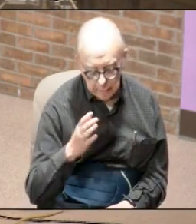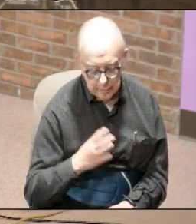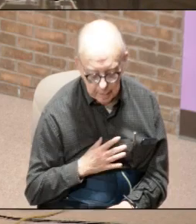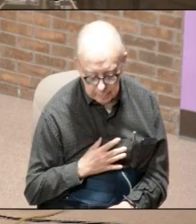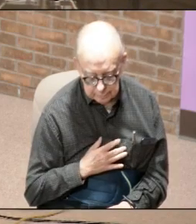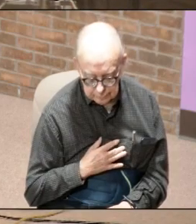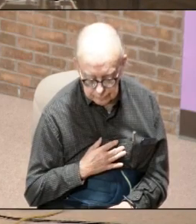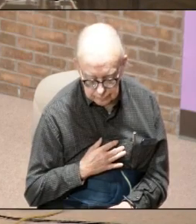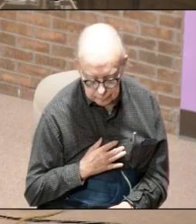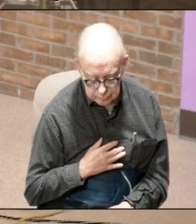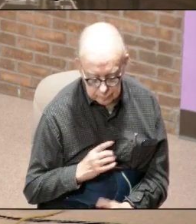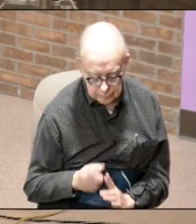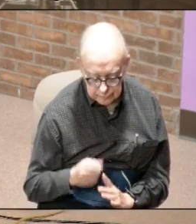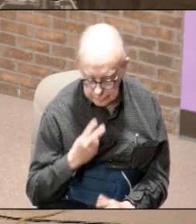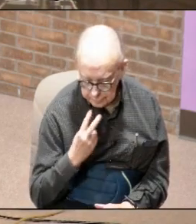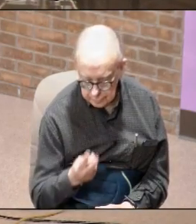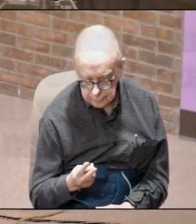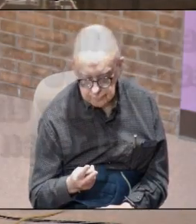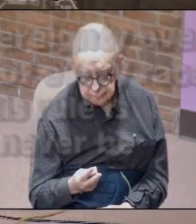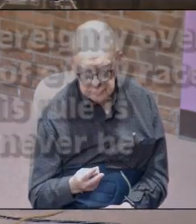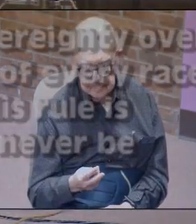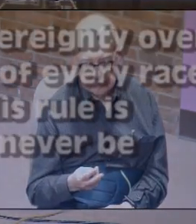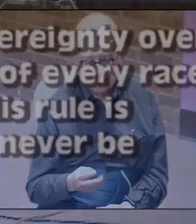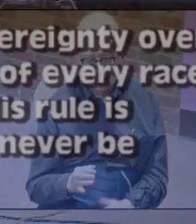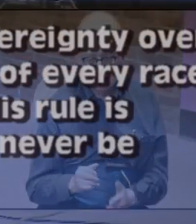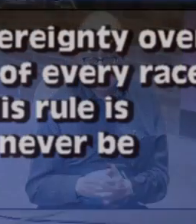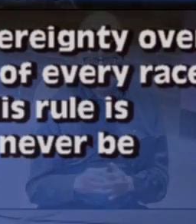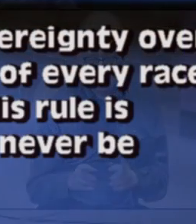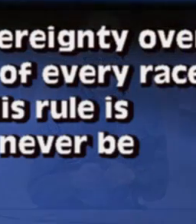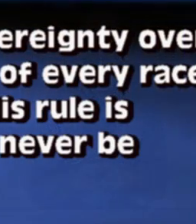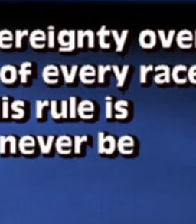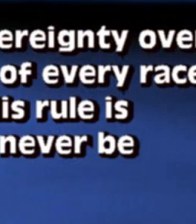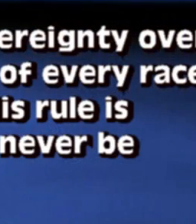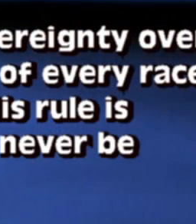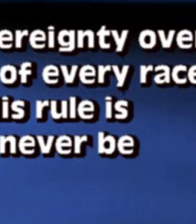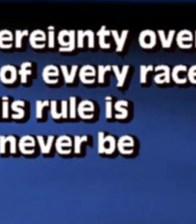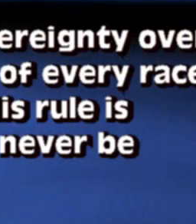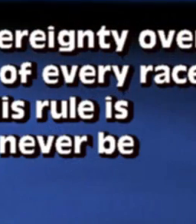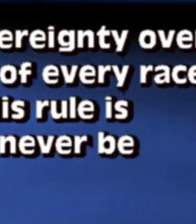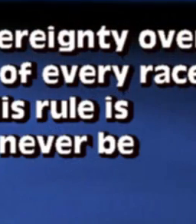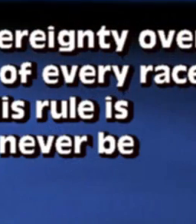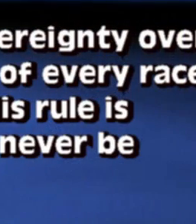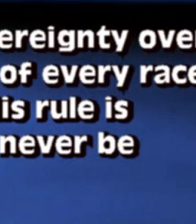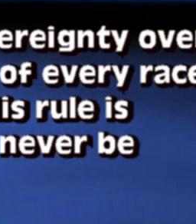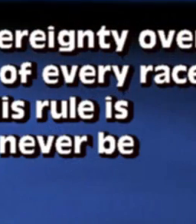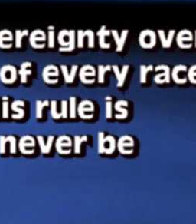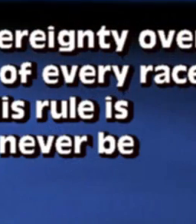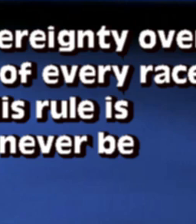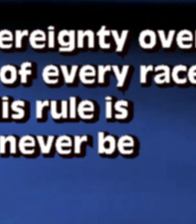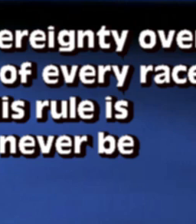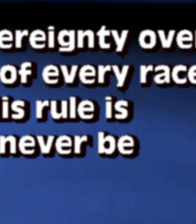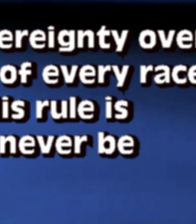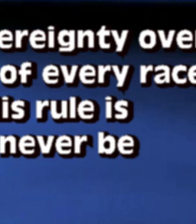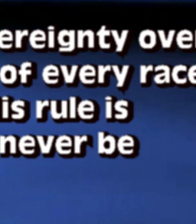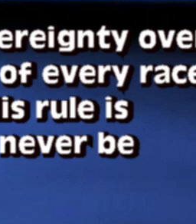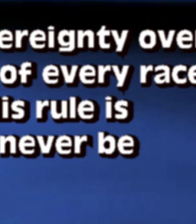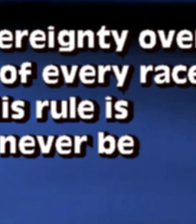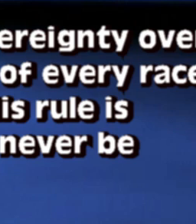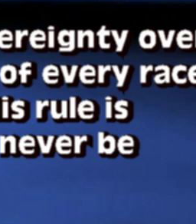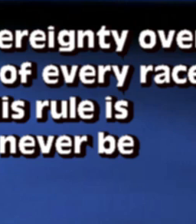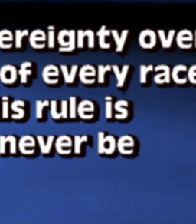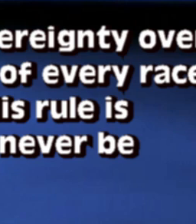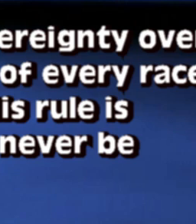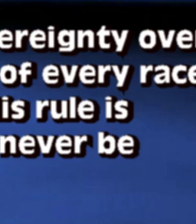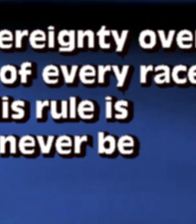and we begin to see he says that he also was the son of man coming he says with the clouds of